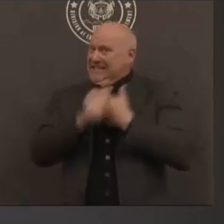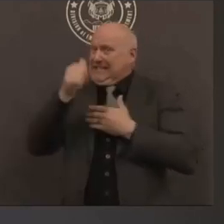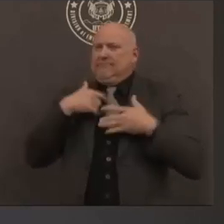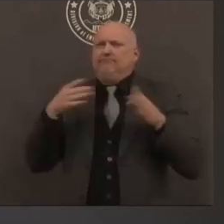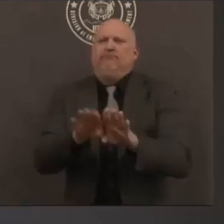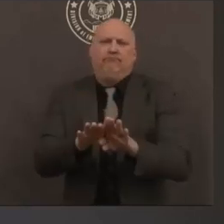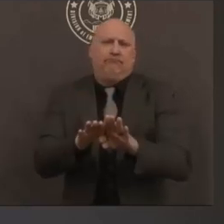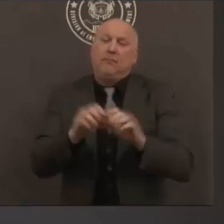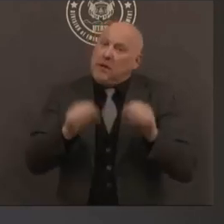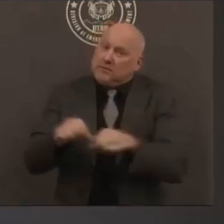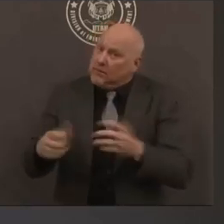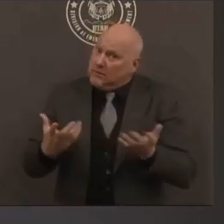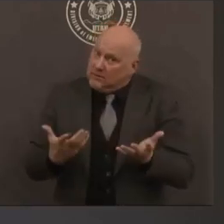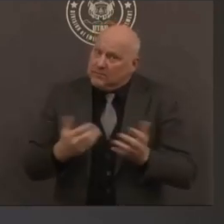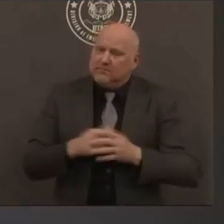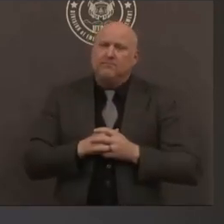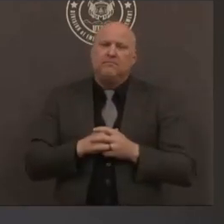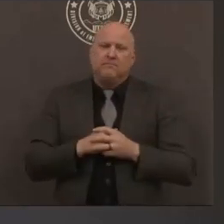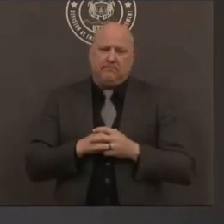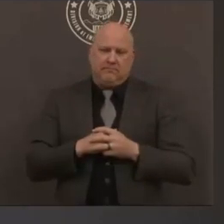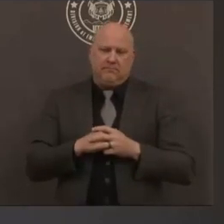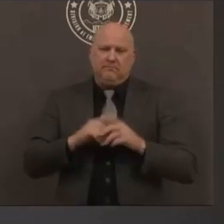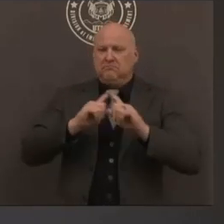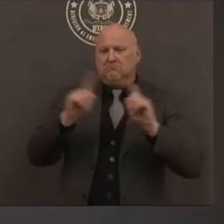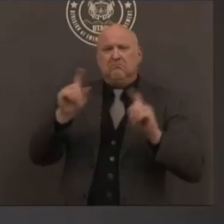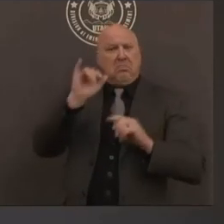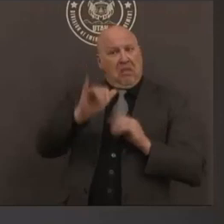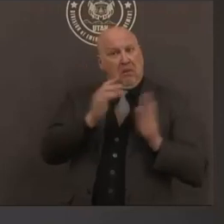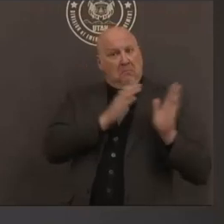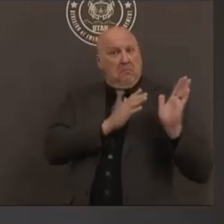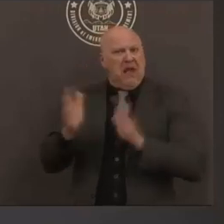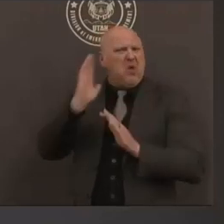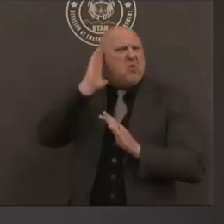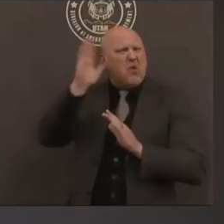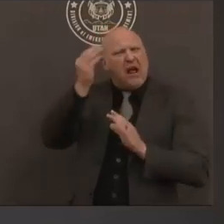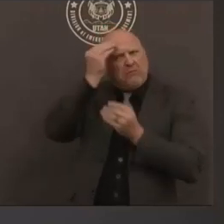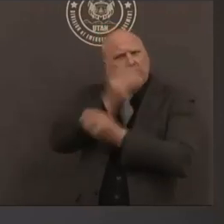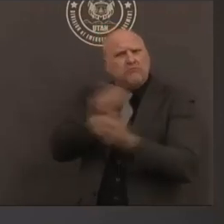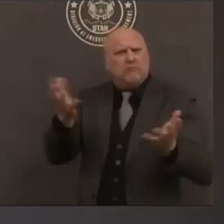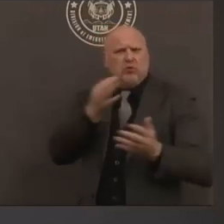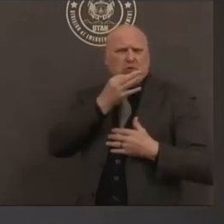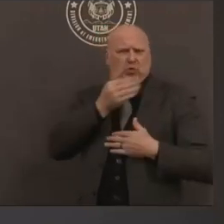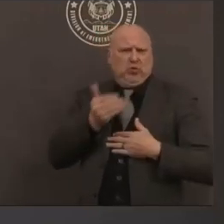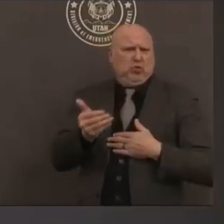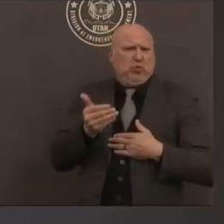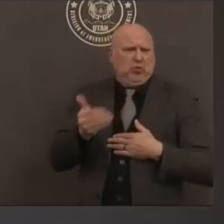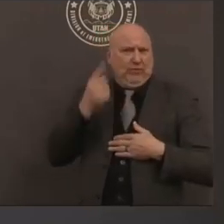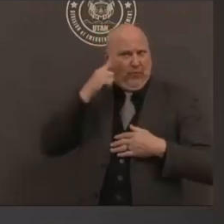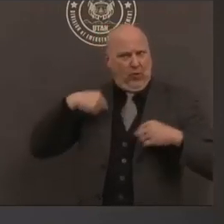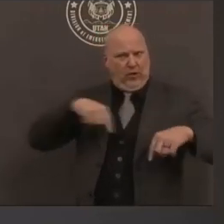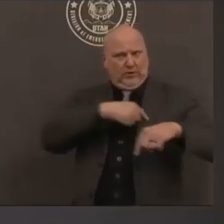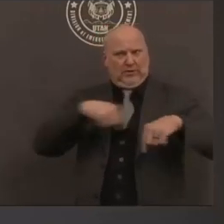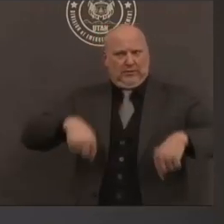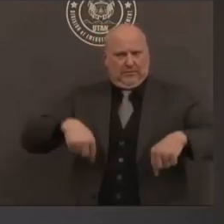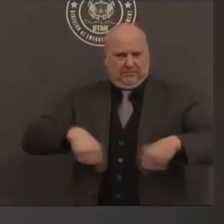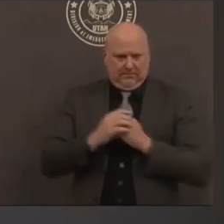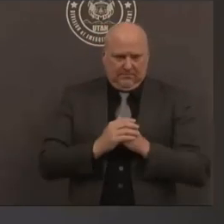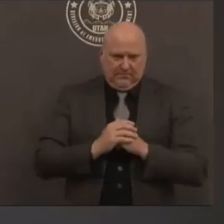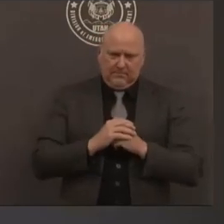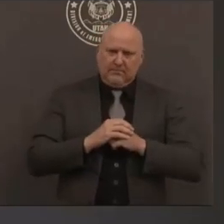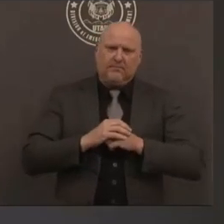and just to follow up really quickly on that um if things are opened up let's say too quickly and suddenly there's a